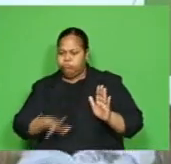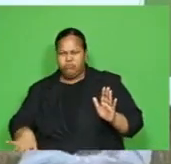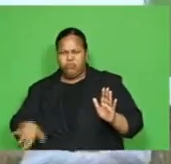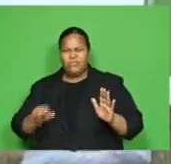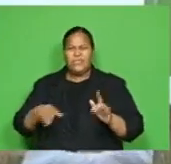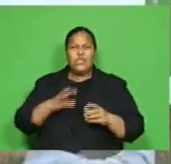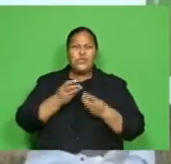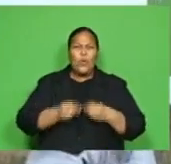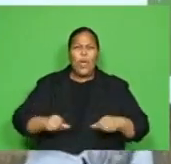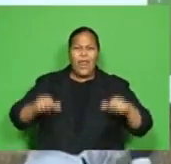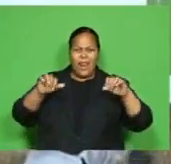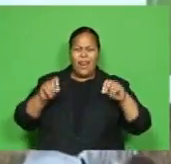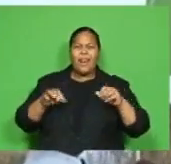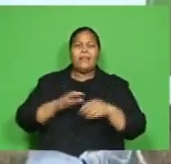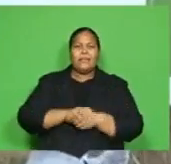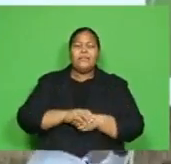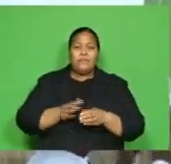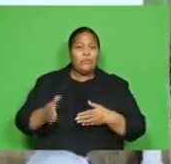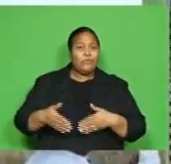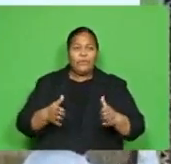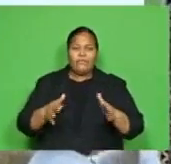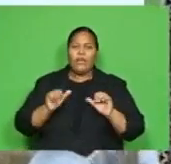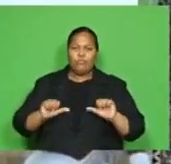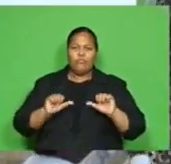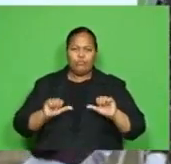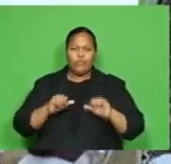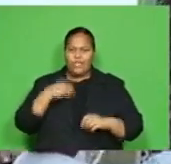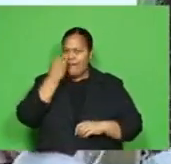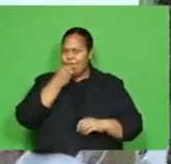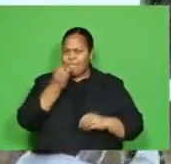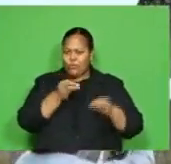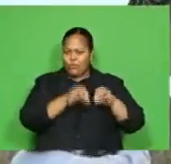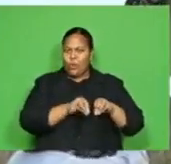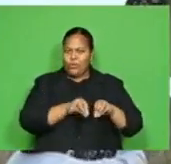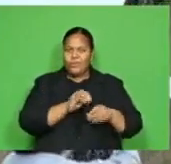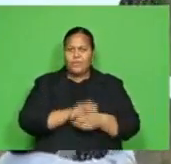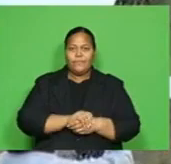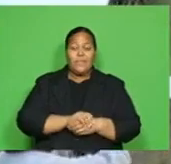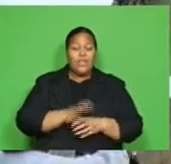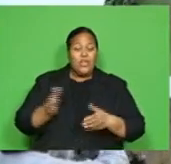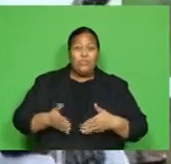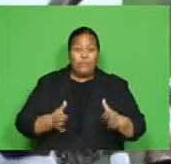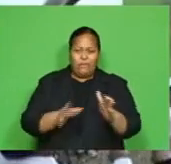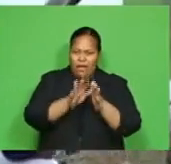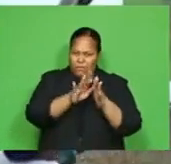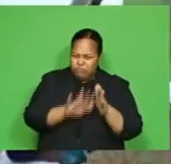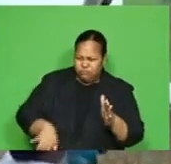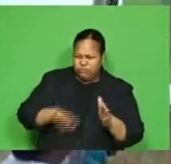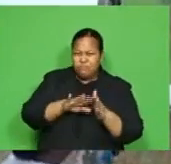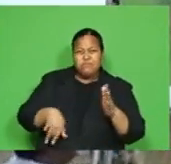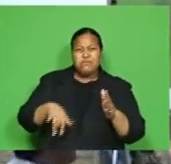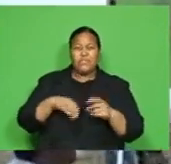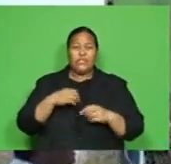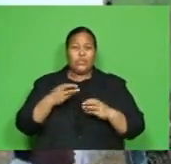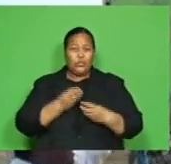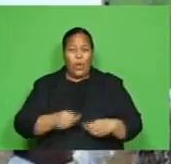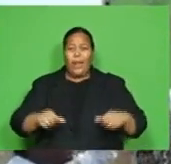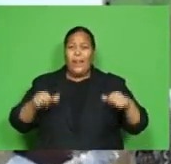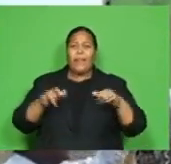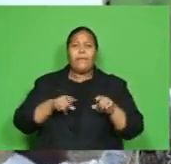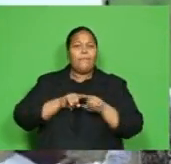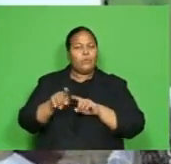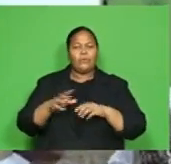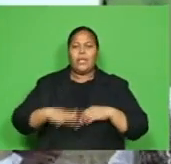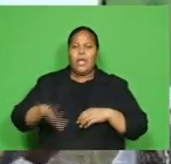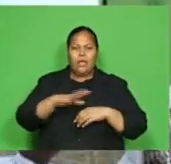sources and natural habitats of the wildlife. Dr. Reddy says river erosion has been an issue in most areas. The complex